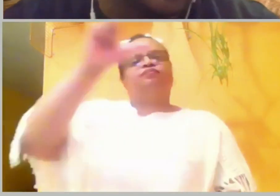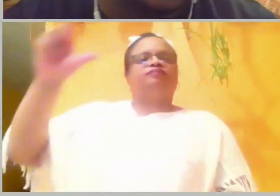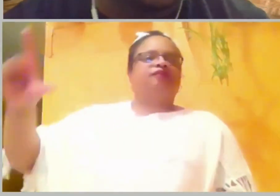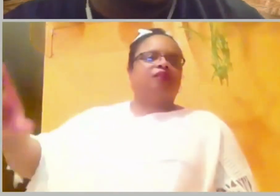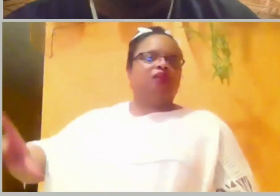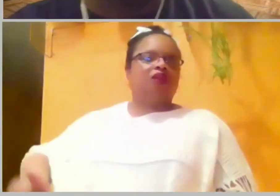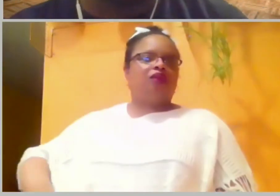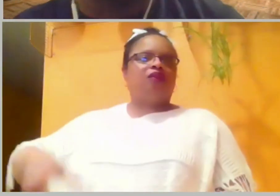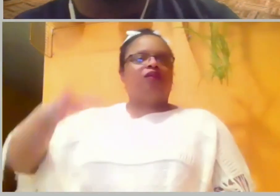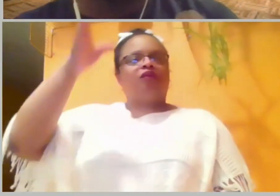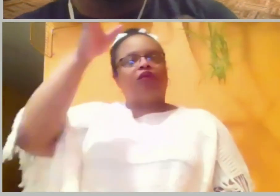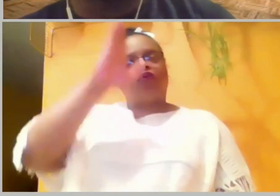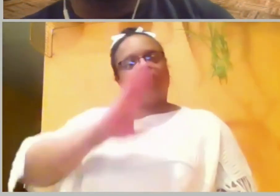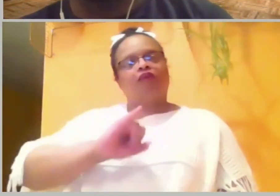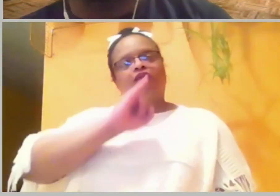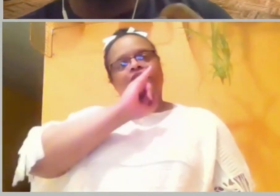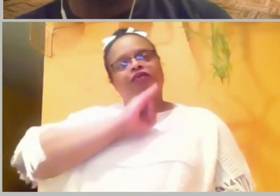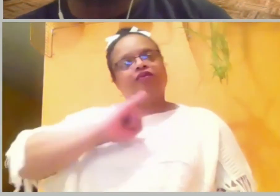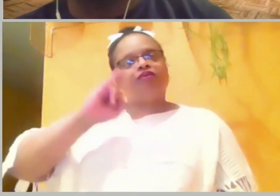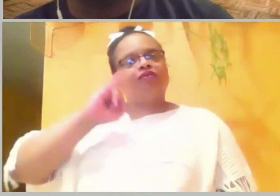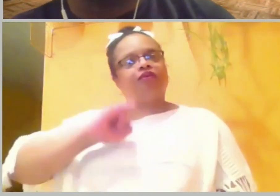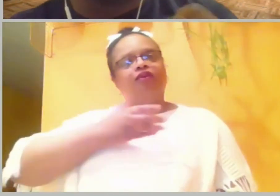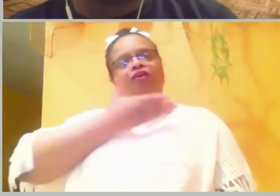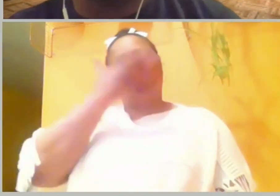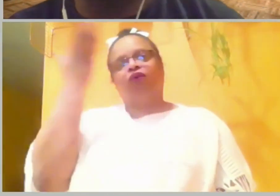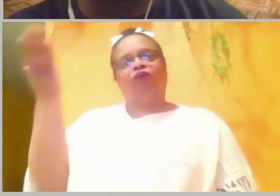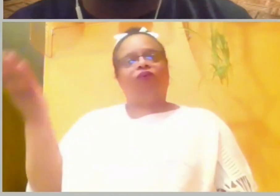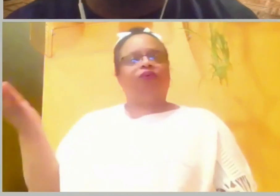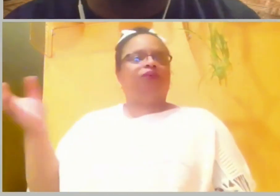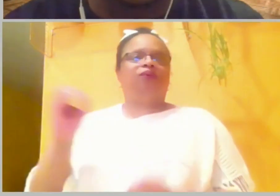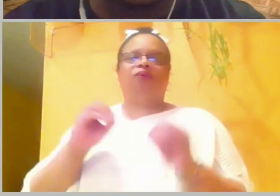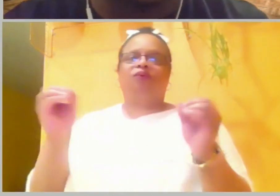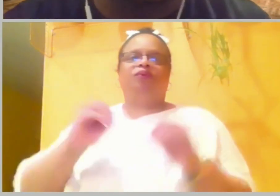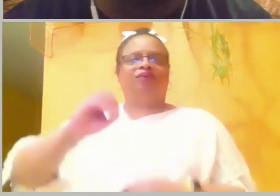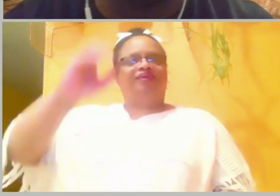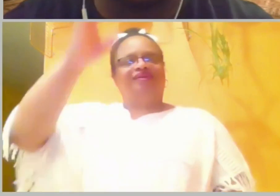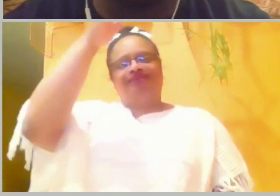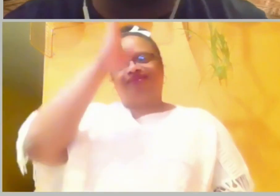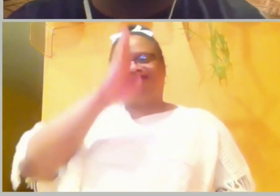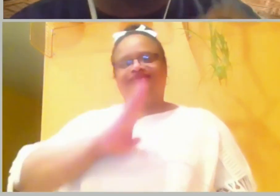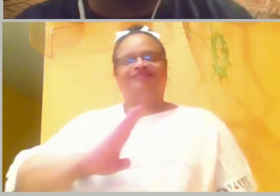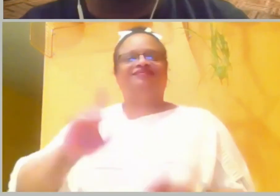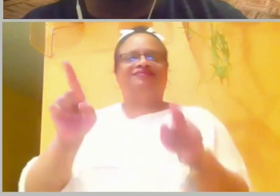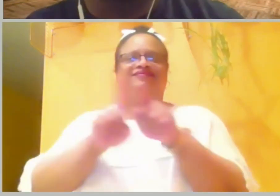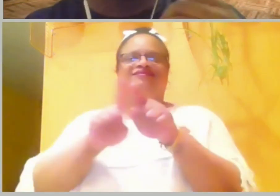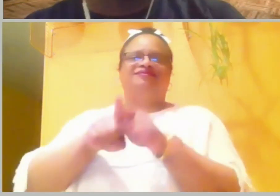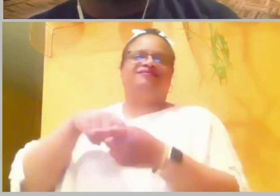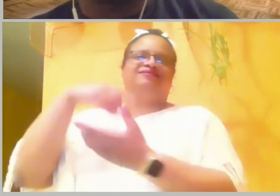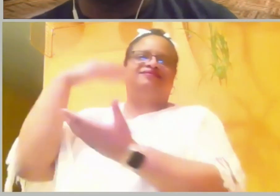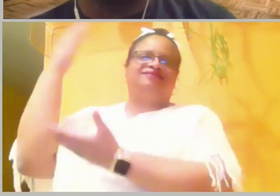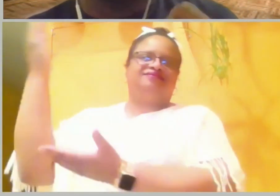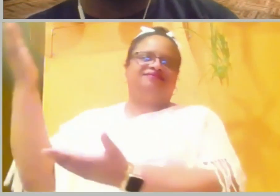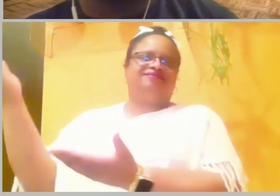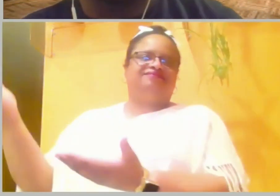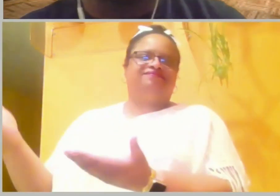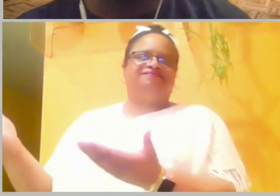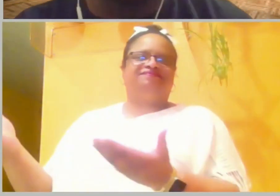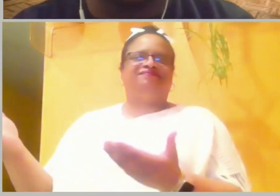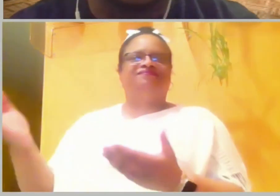O Lord, God of Israel, there's no God like you in